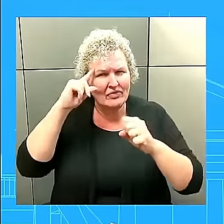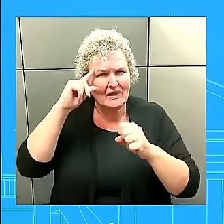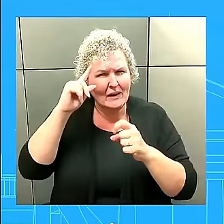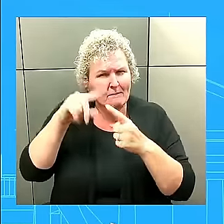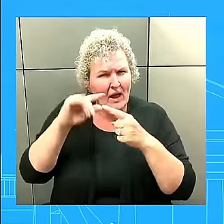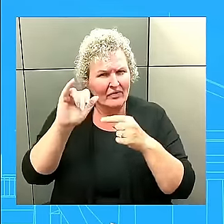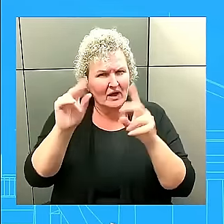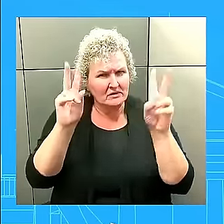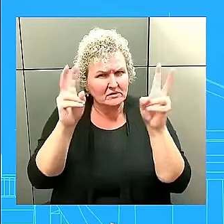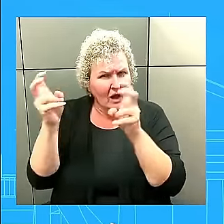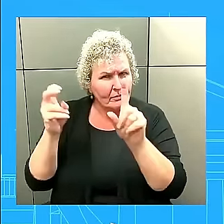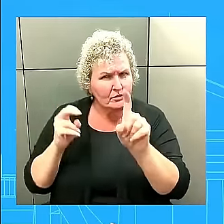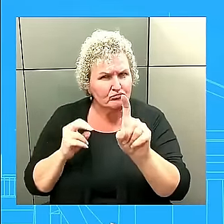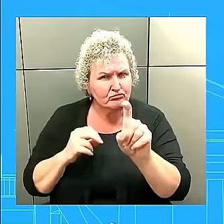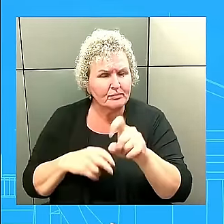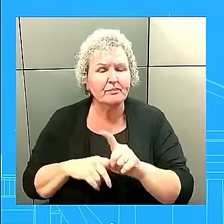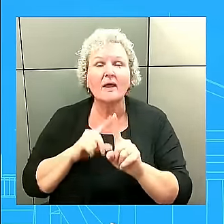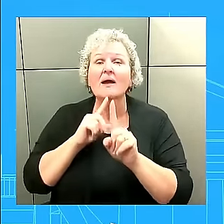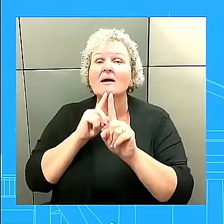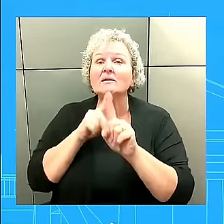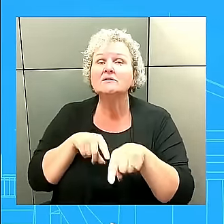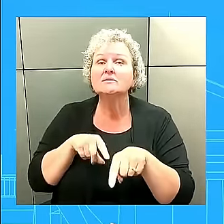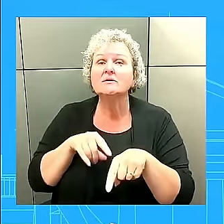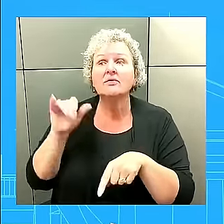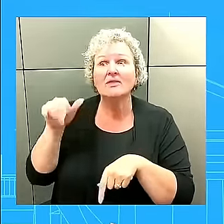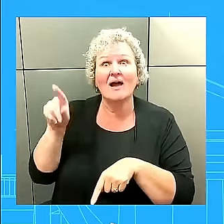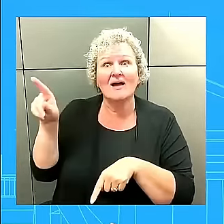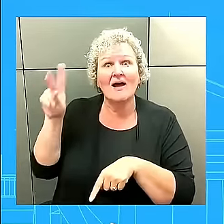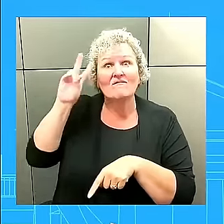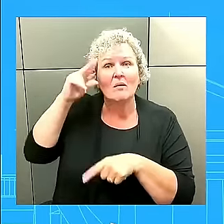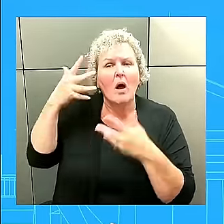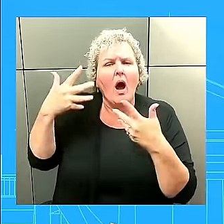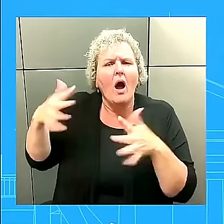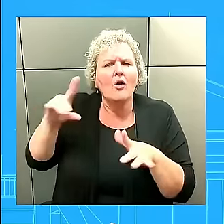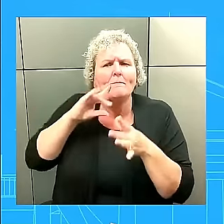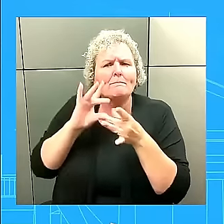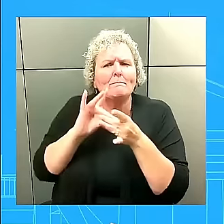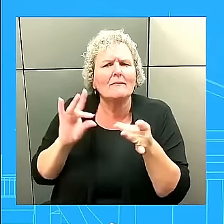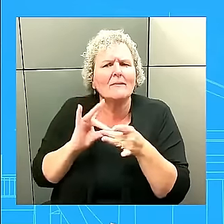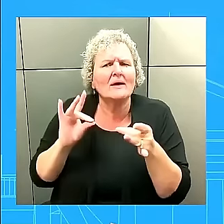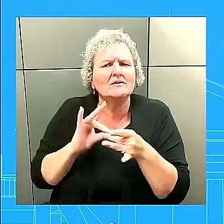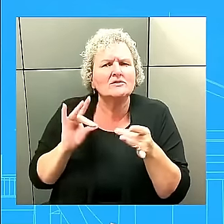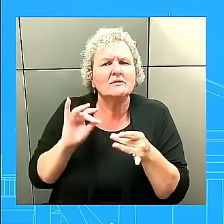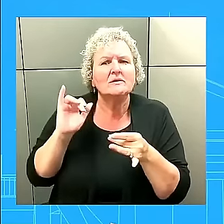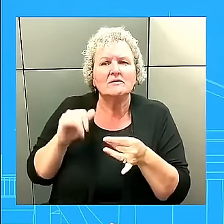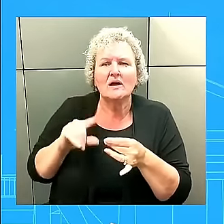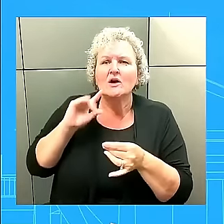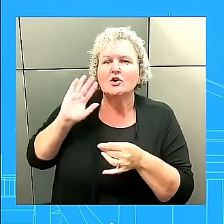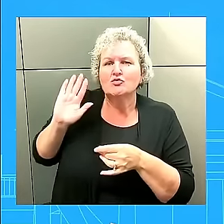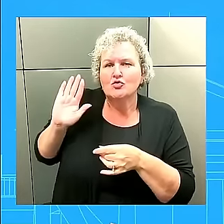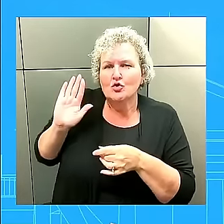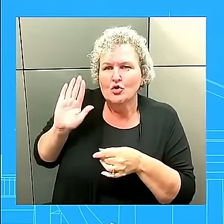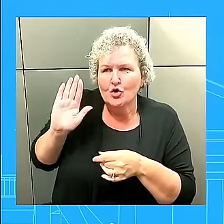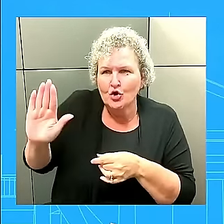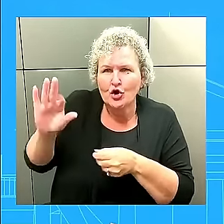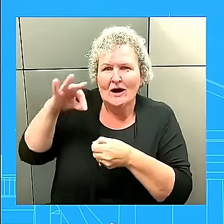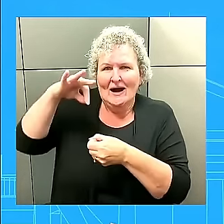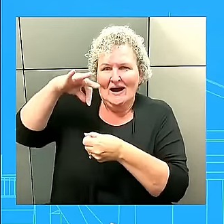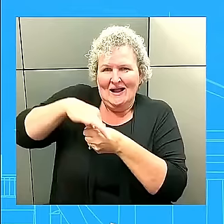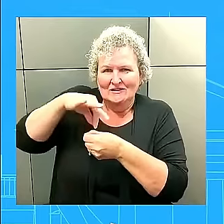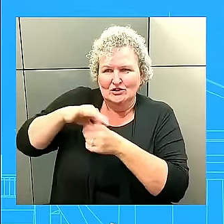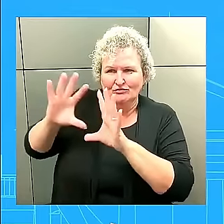clearly the vice president spoke to this and this is her campaign and she sees, she's going to say how she sees, uh,